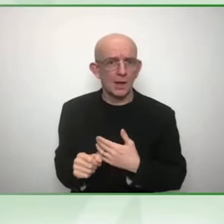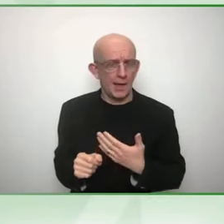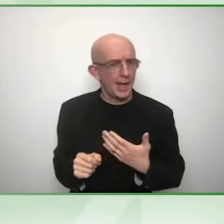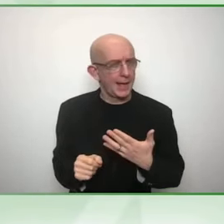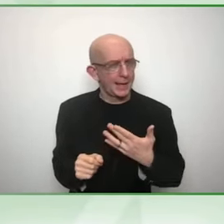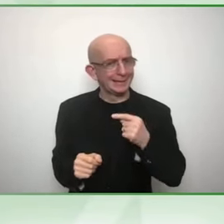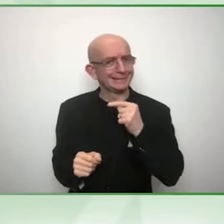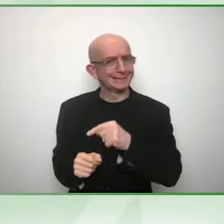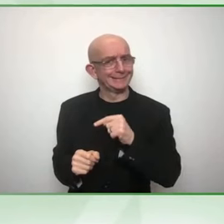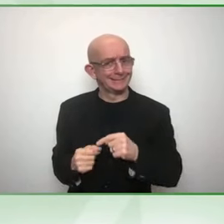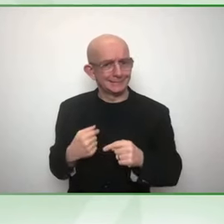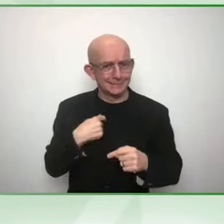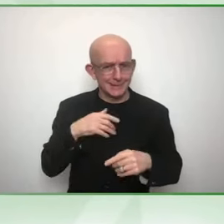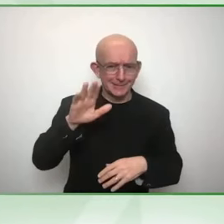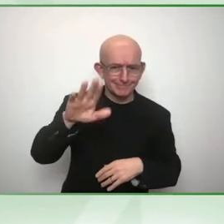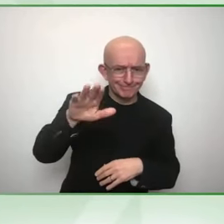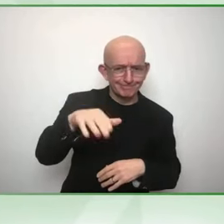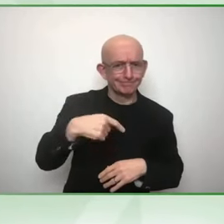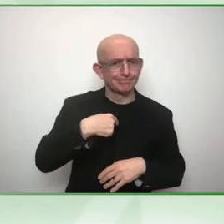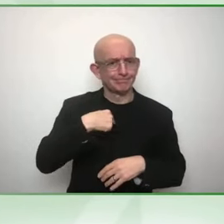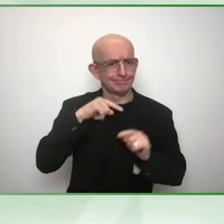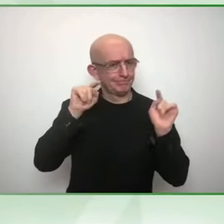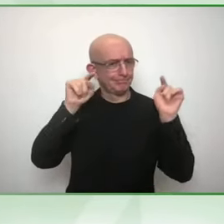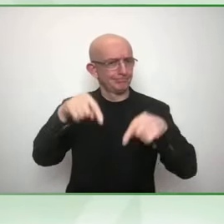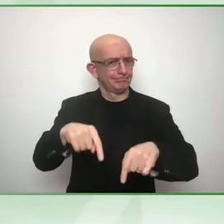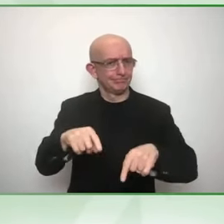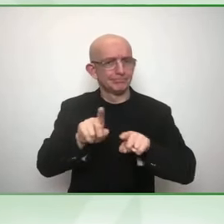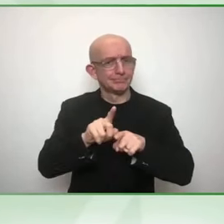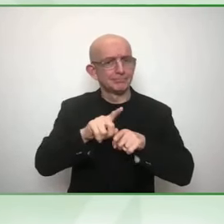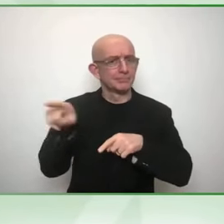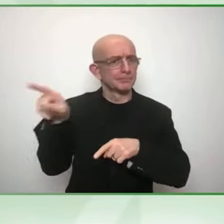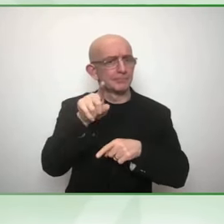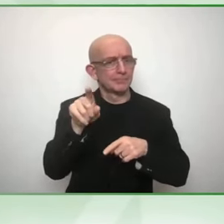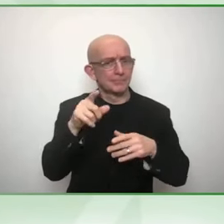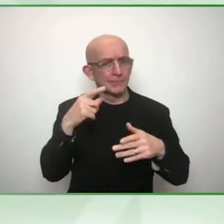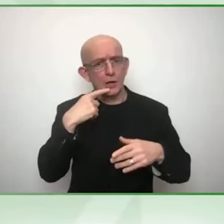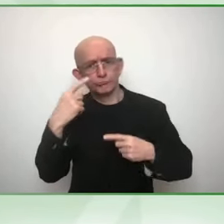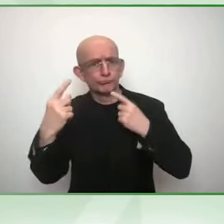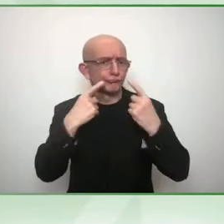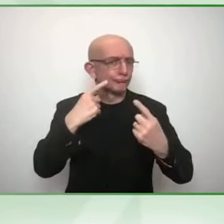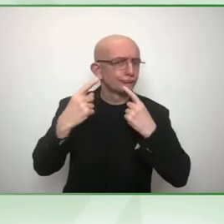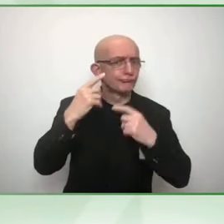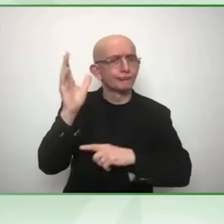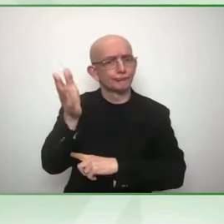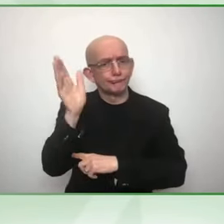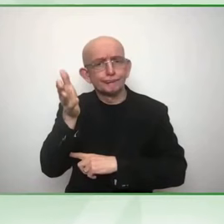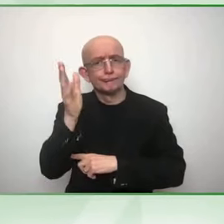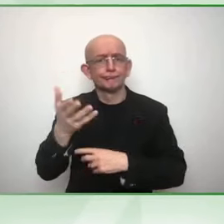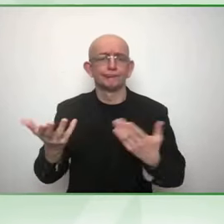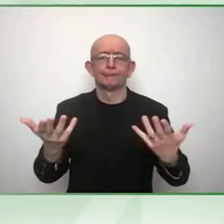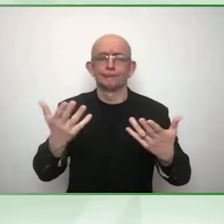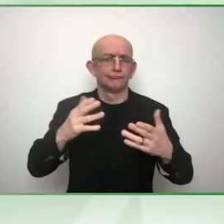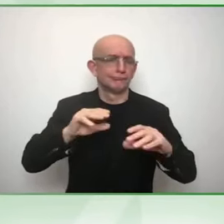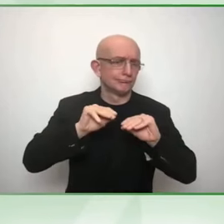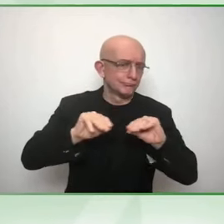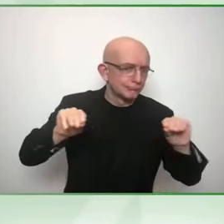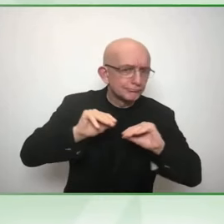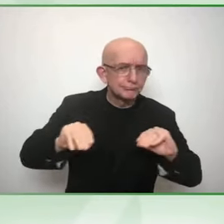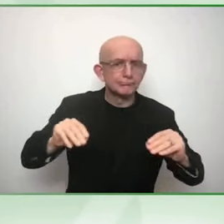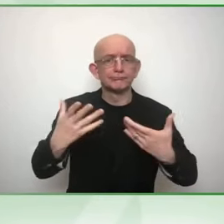inclusive travel, inclusive health, leave no one behind. And yet there was nobody